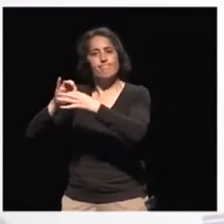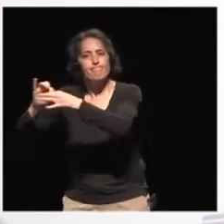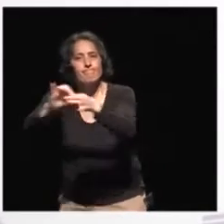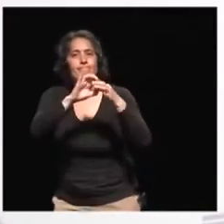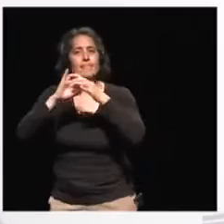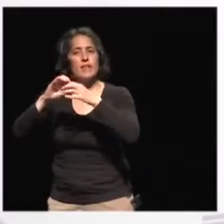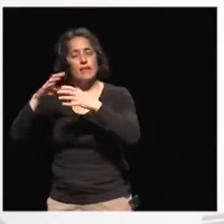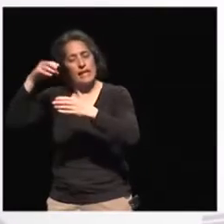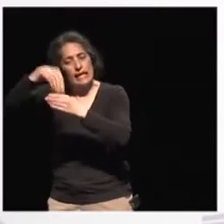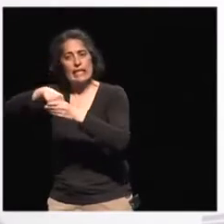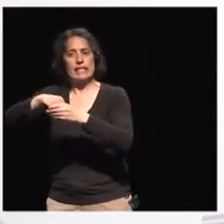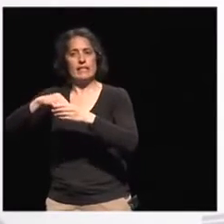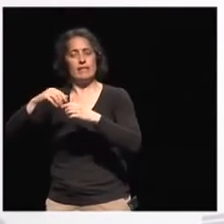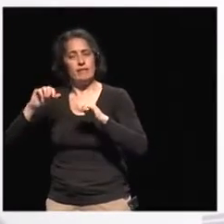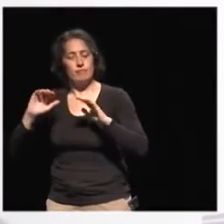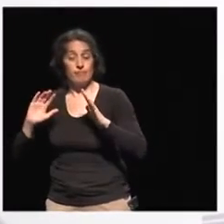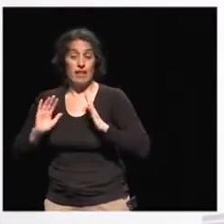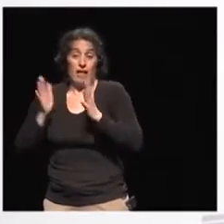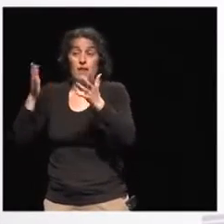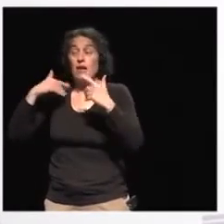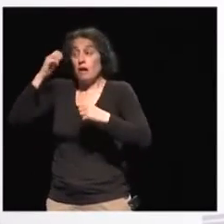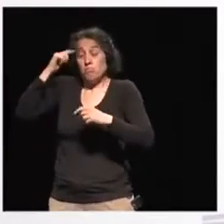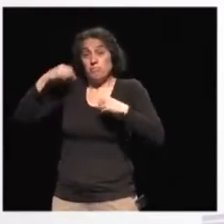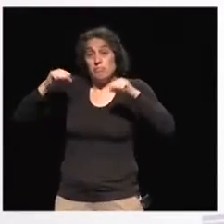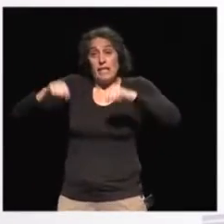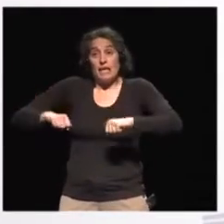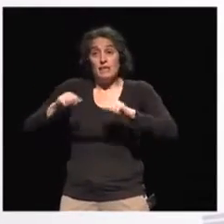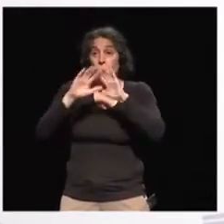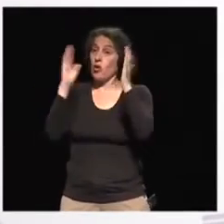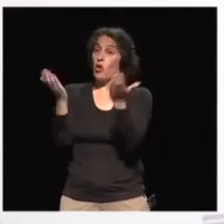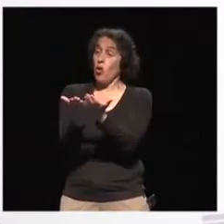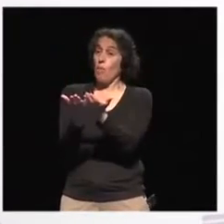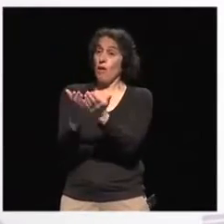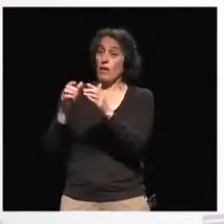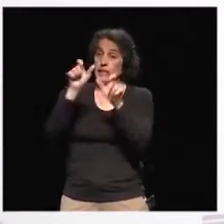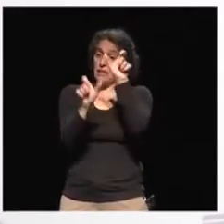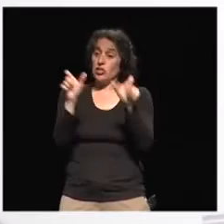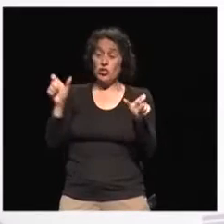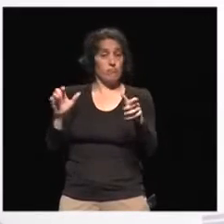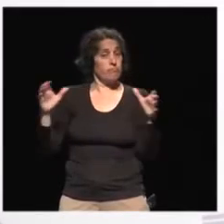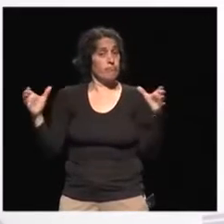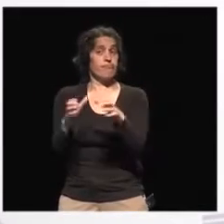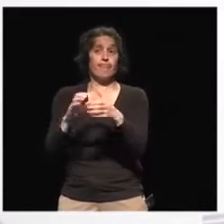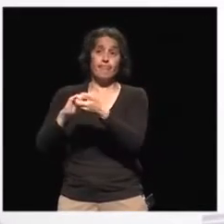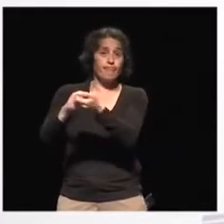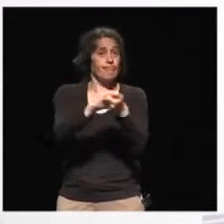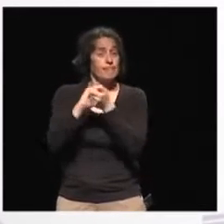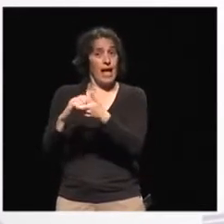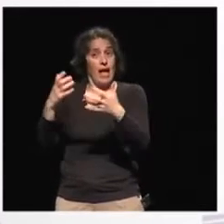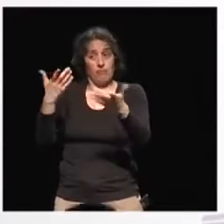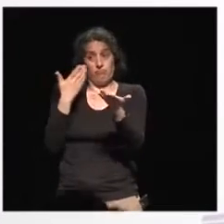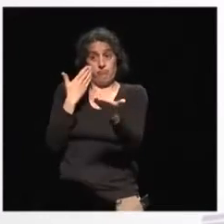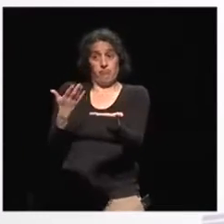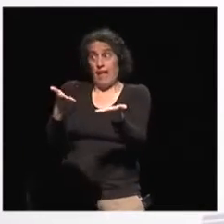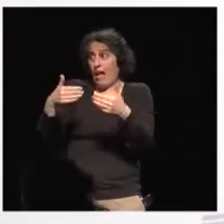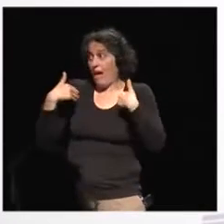the global citizenship exists and it affects all of us. And in this regard, from my point of view,